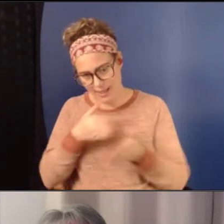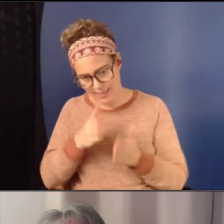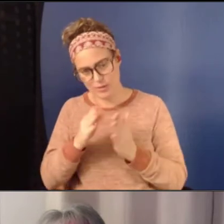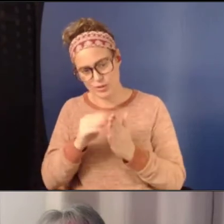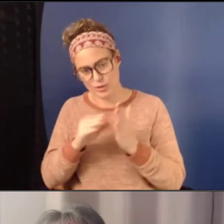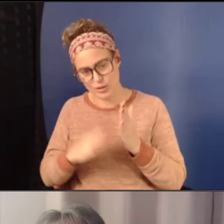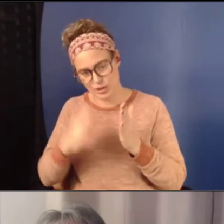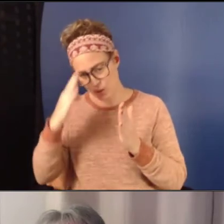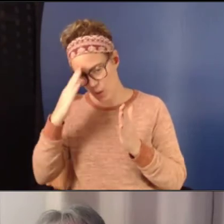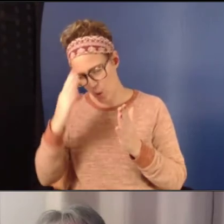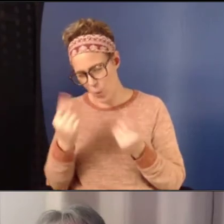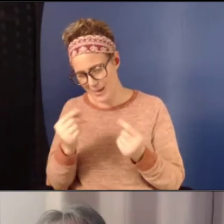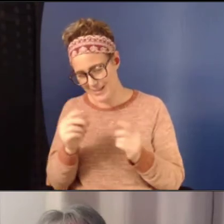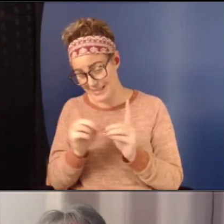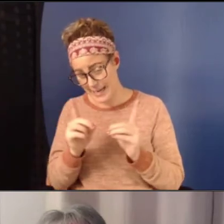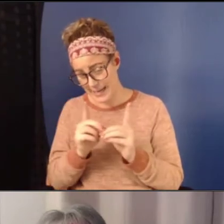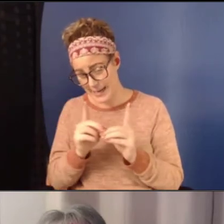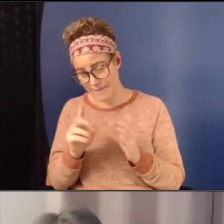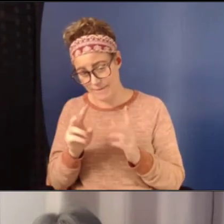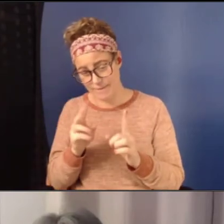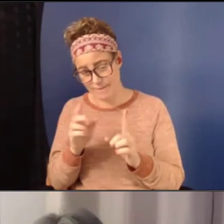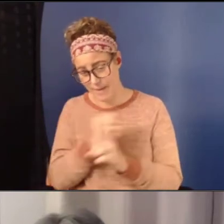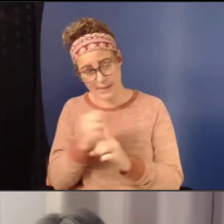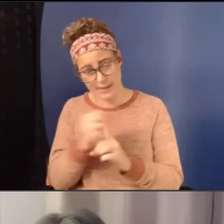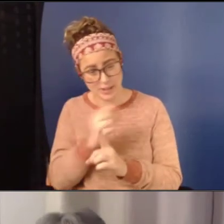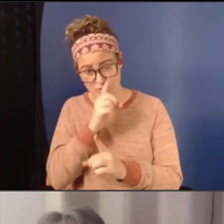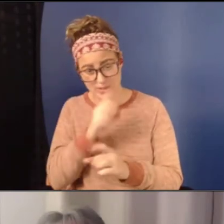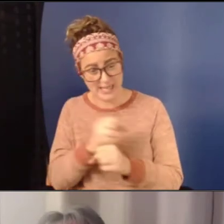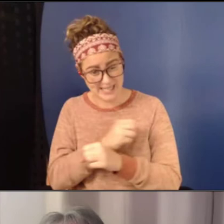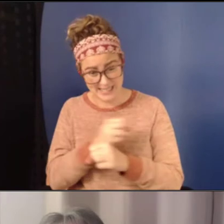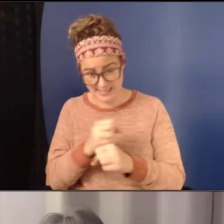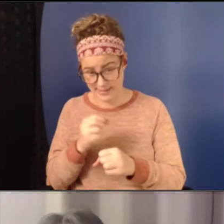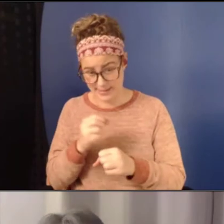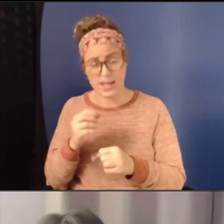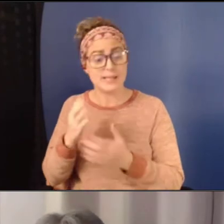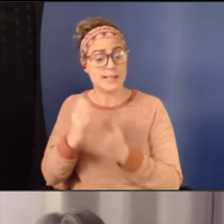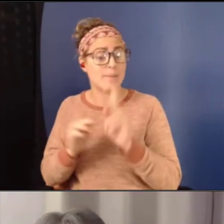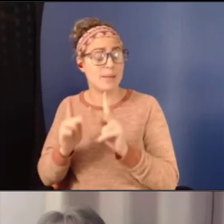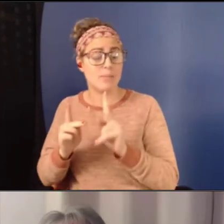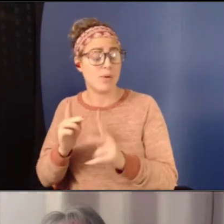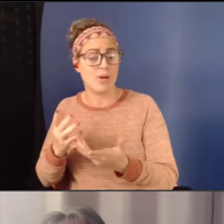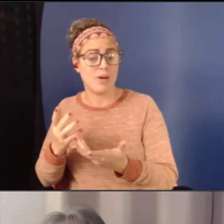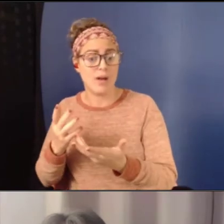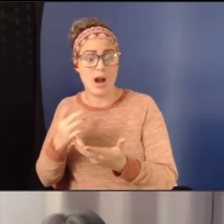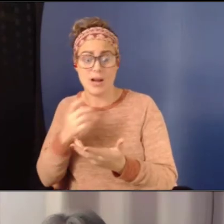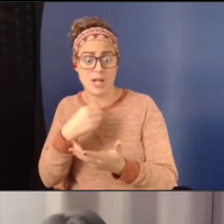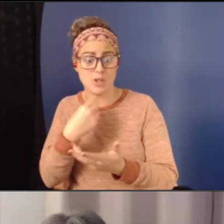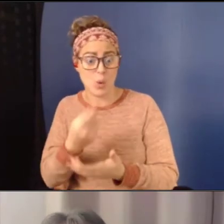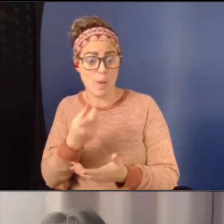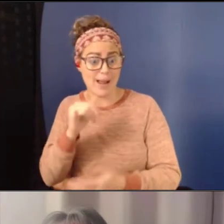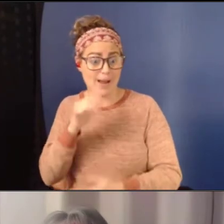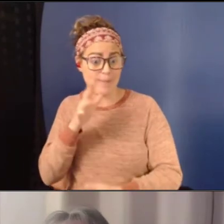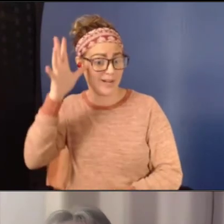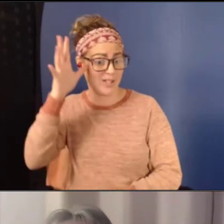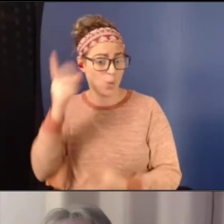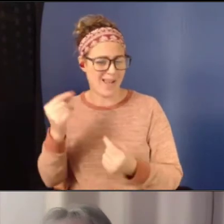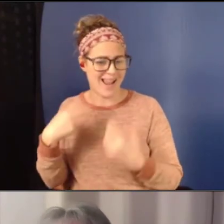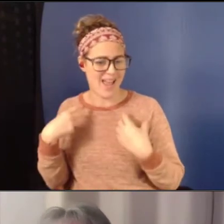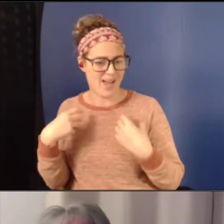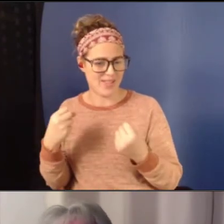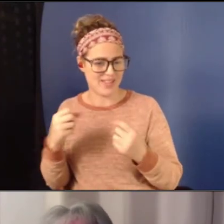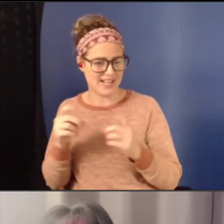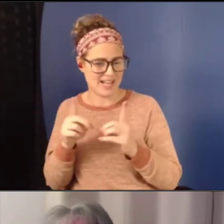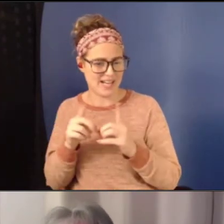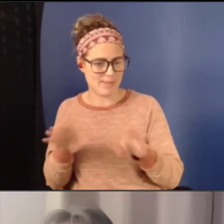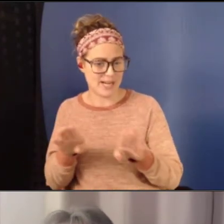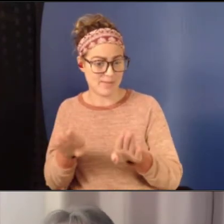Some really don't know and haven't been told by their parents what healthy dating behaviors are. And I would say